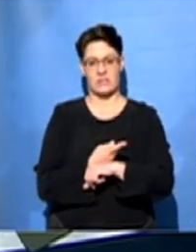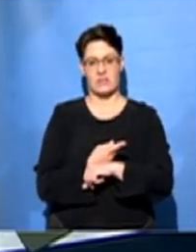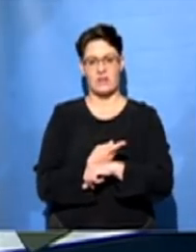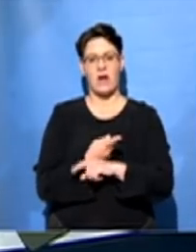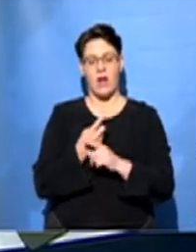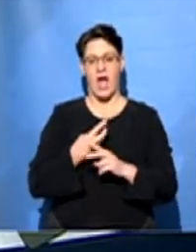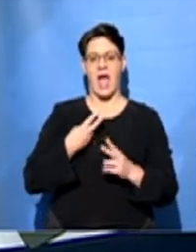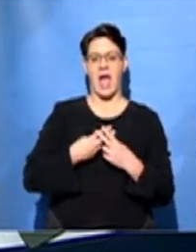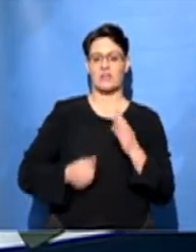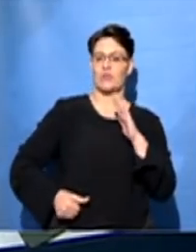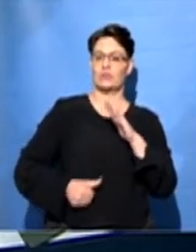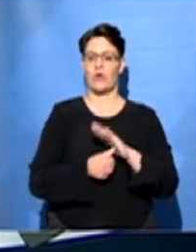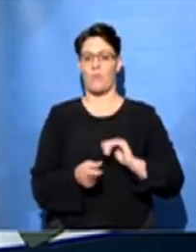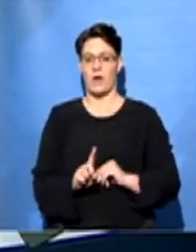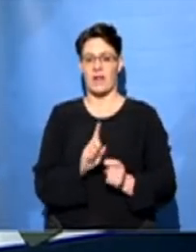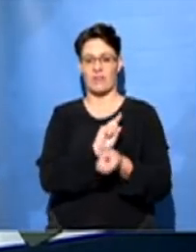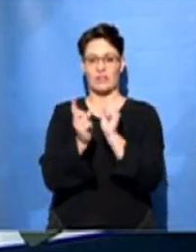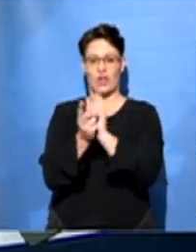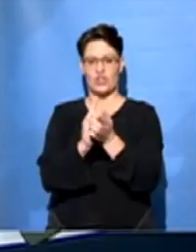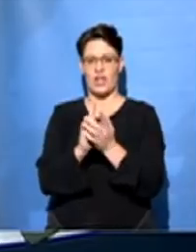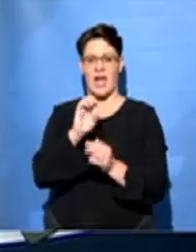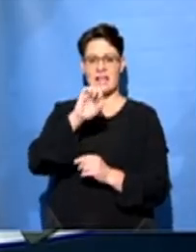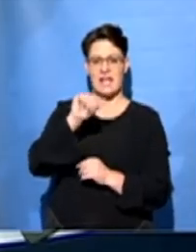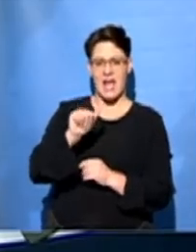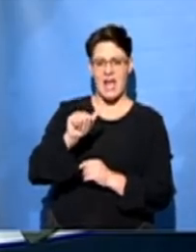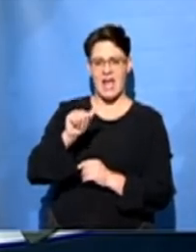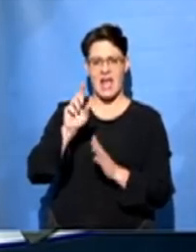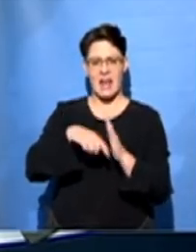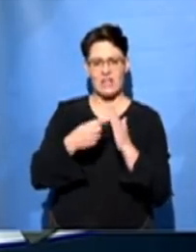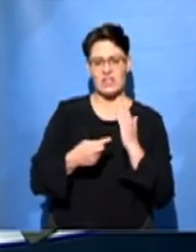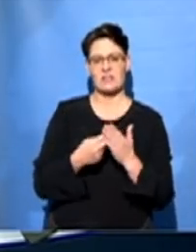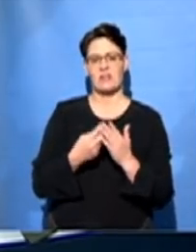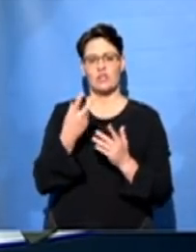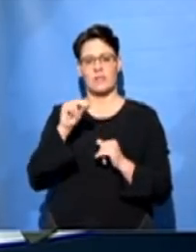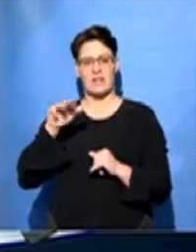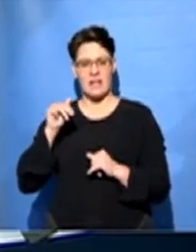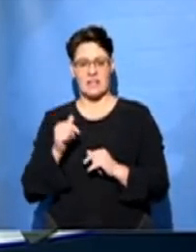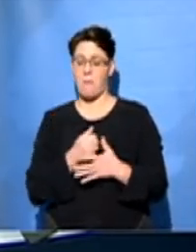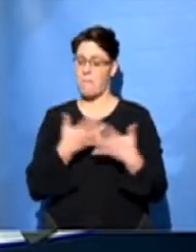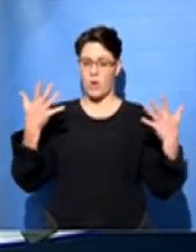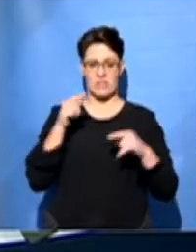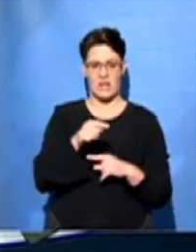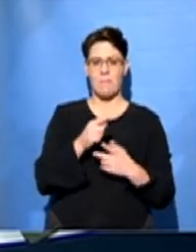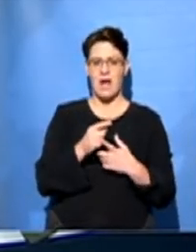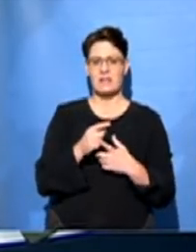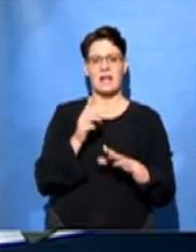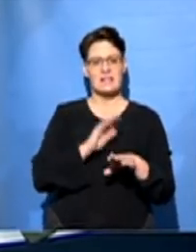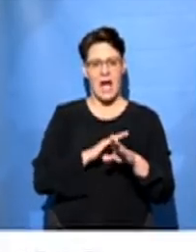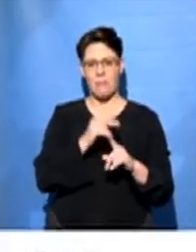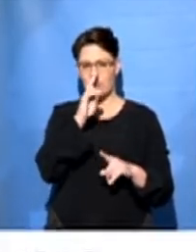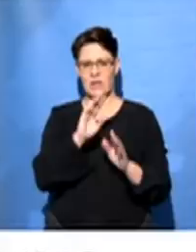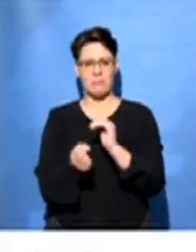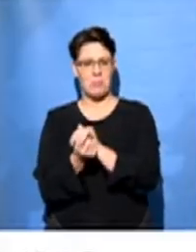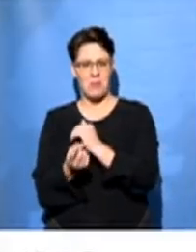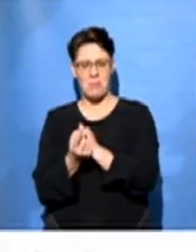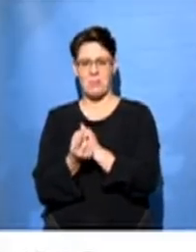the top hashtags were, and they've been changing. So you've had like SA elections 2019 throughout the day being the main one. But as time has gone on, you've